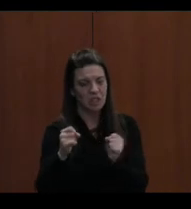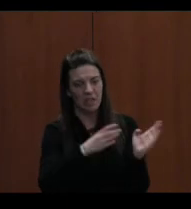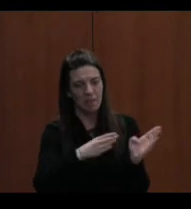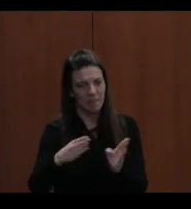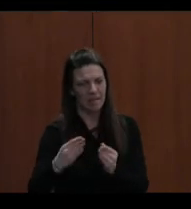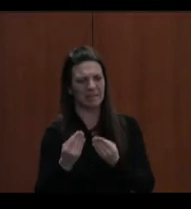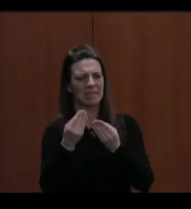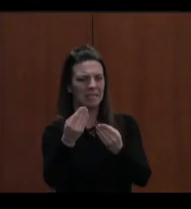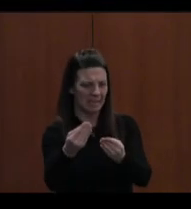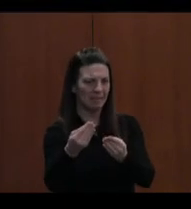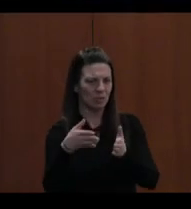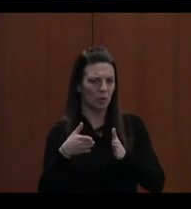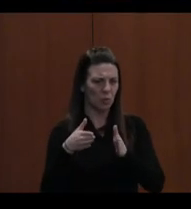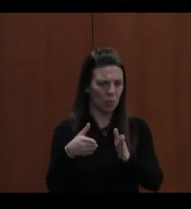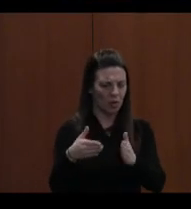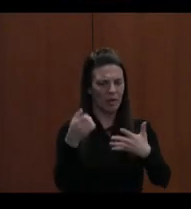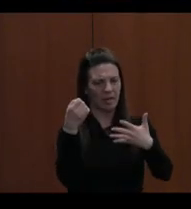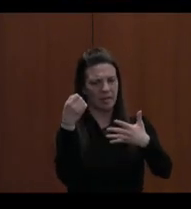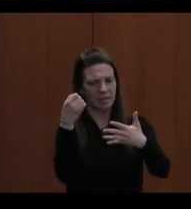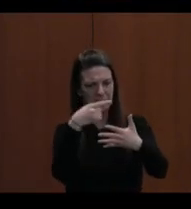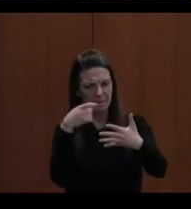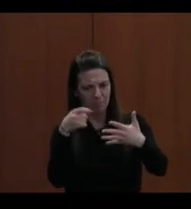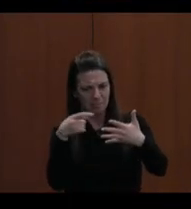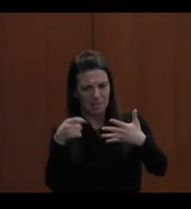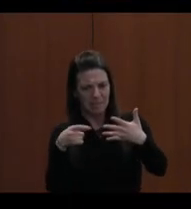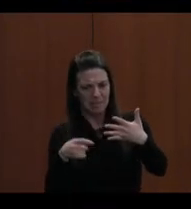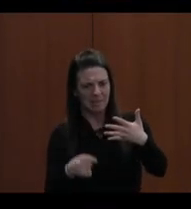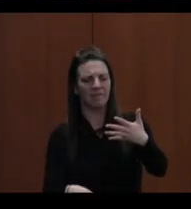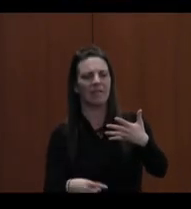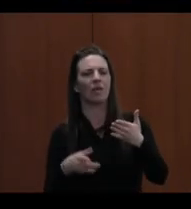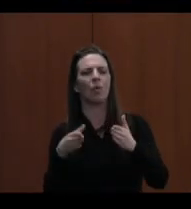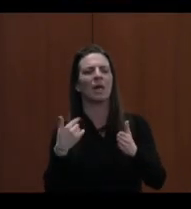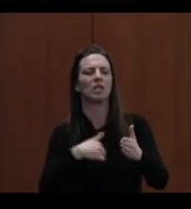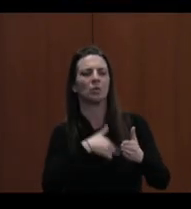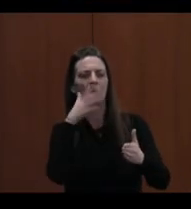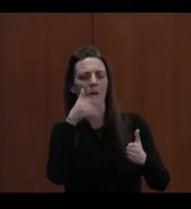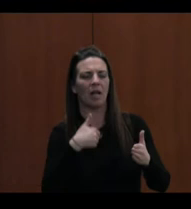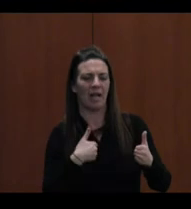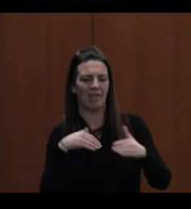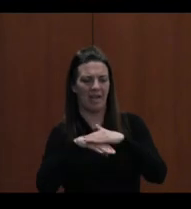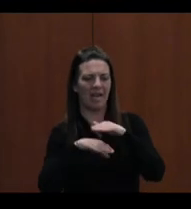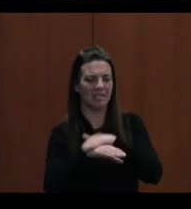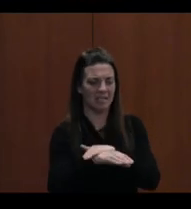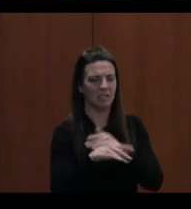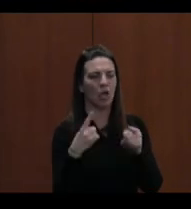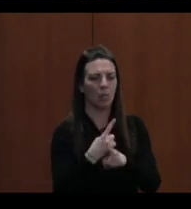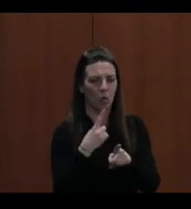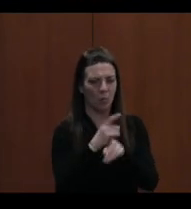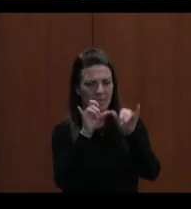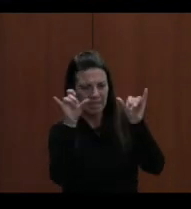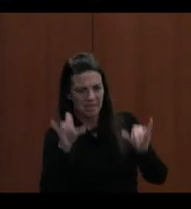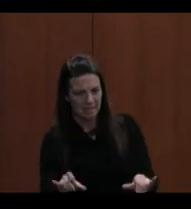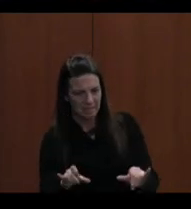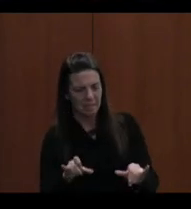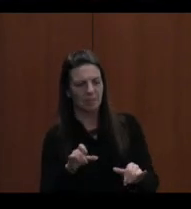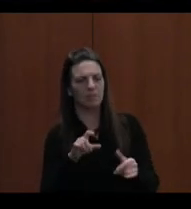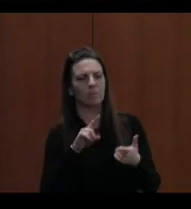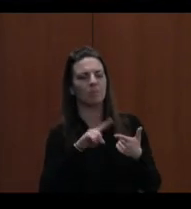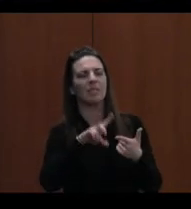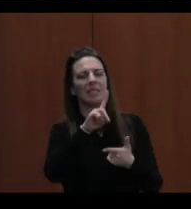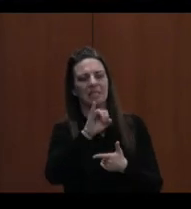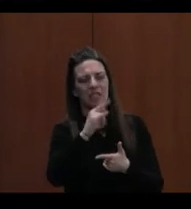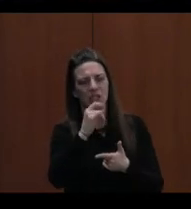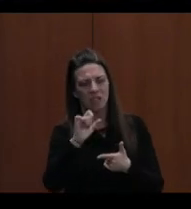framework and specific actions to ensure students and staff have access to appropriate systems, digital tools, up-to-date devices,